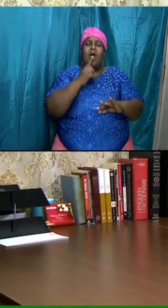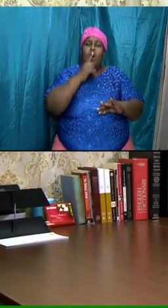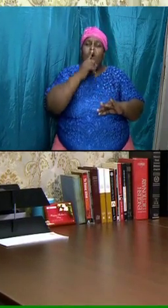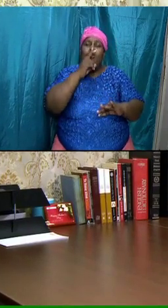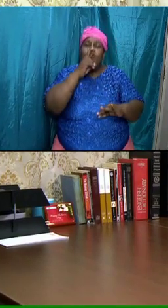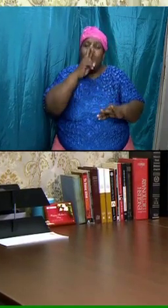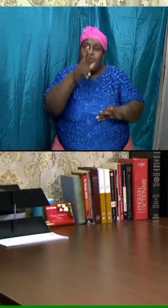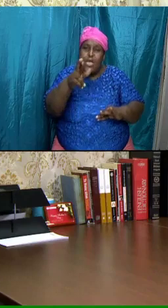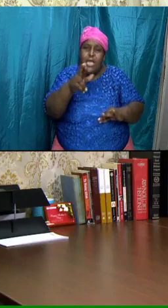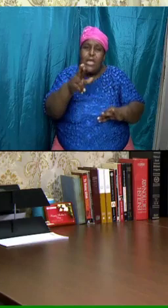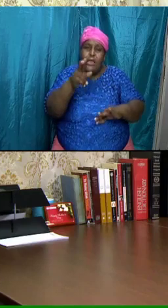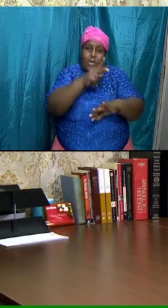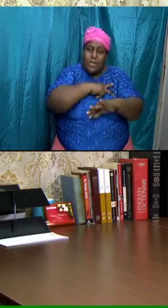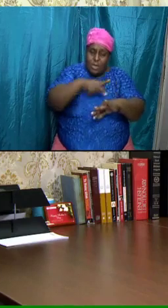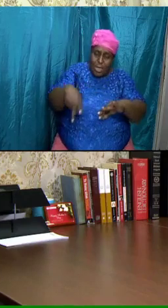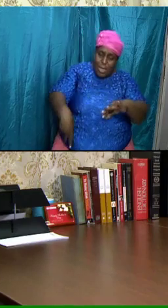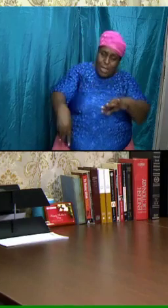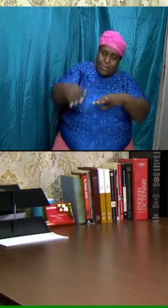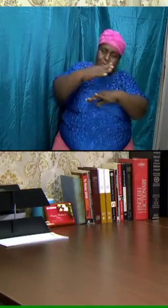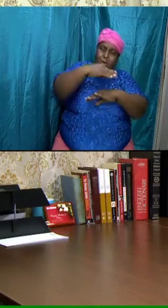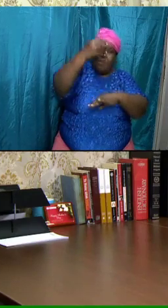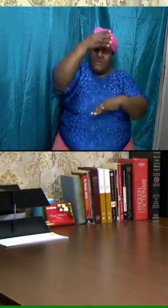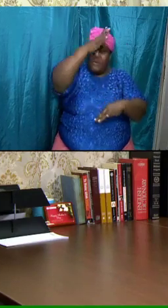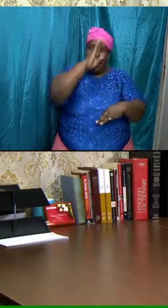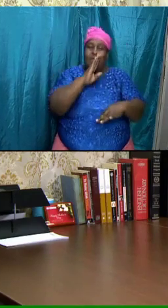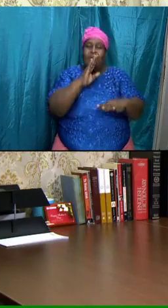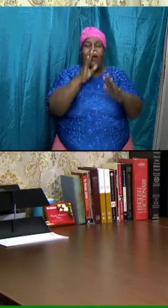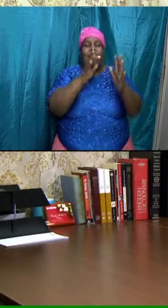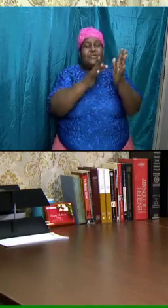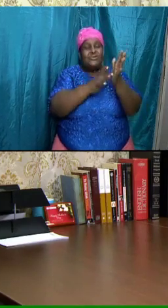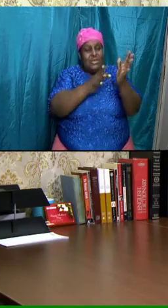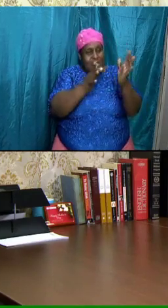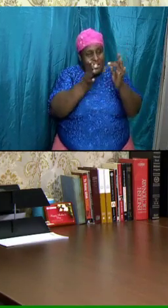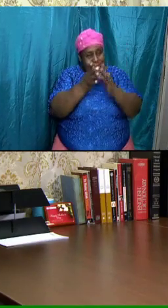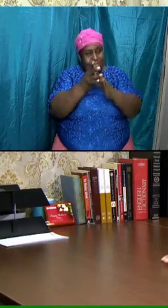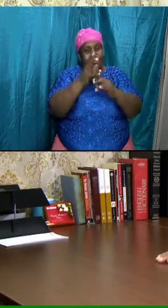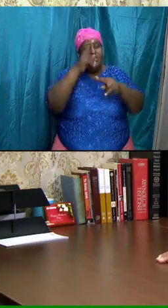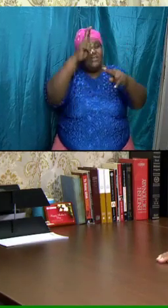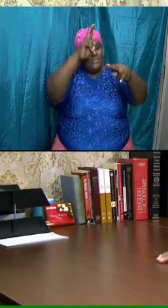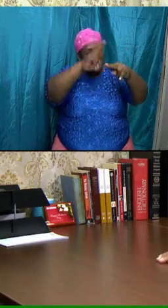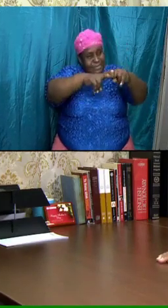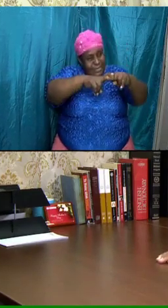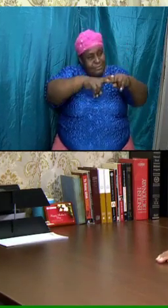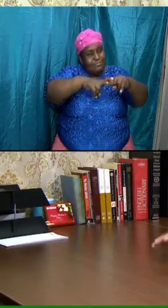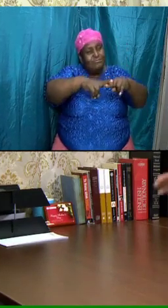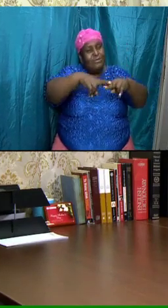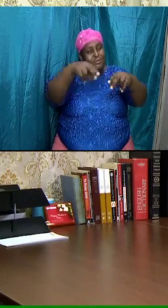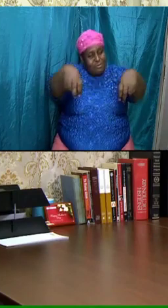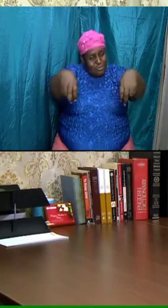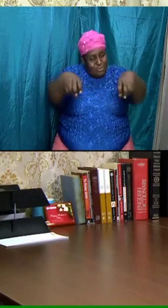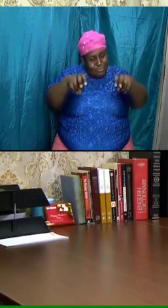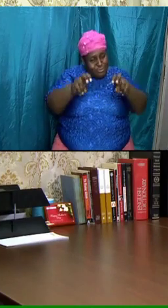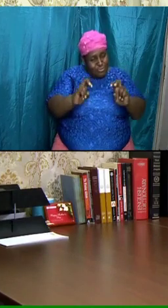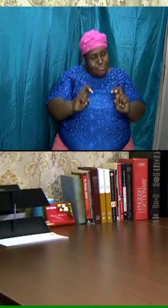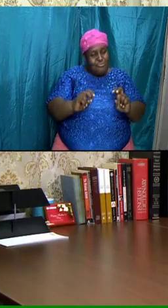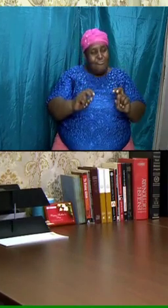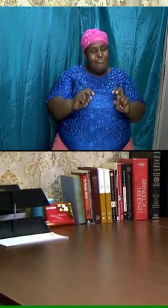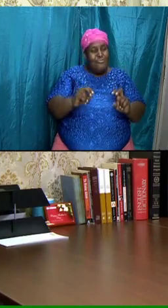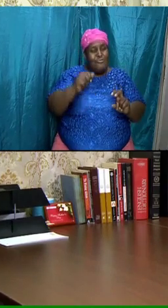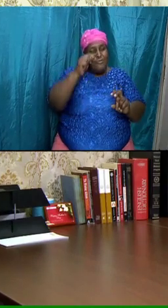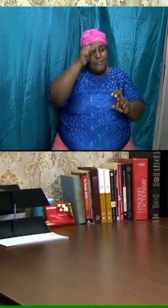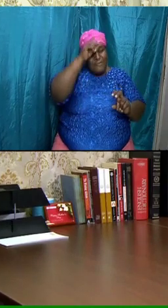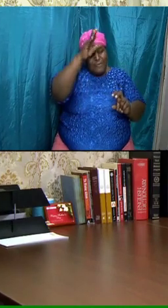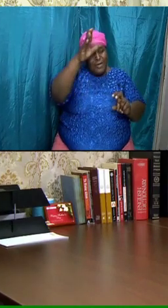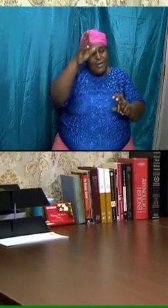God that is coming on this earth and Jesus is going to sit on the throne of his father David and he's going to rule the nation